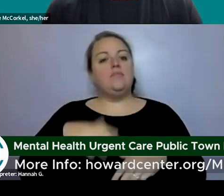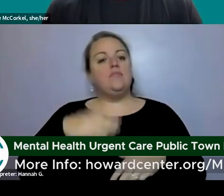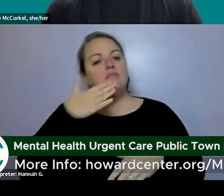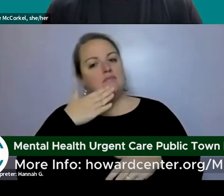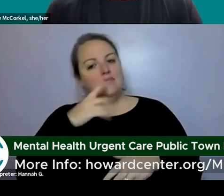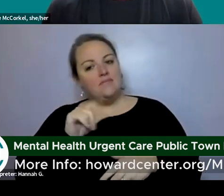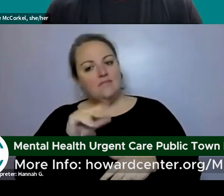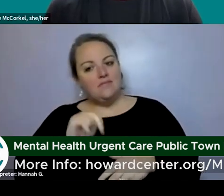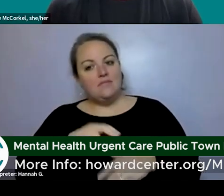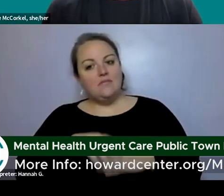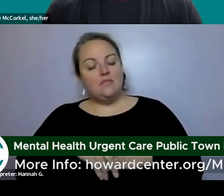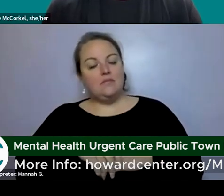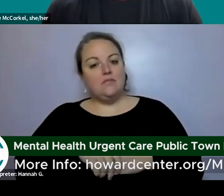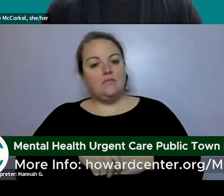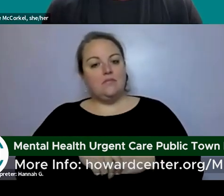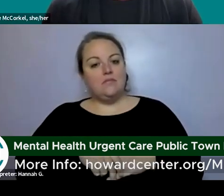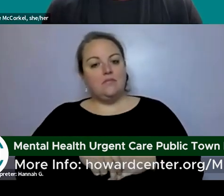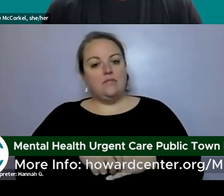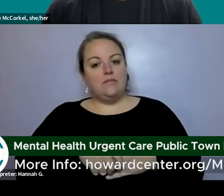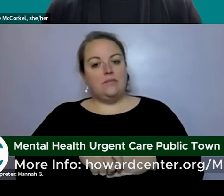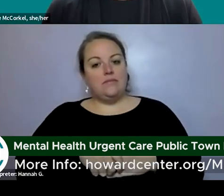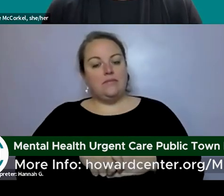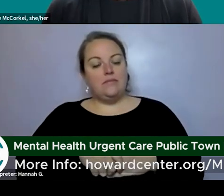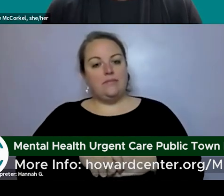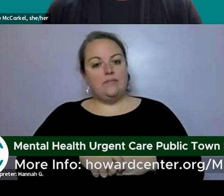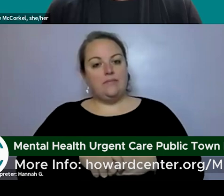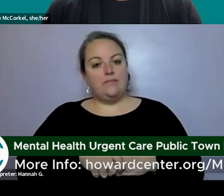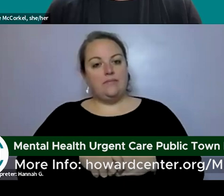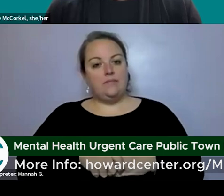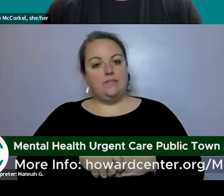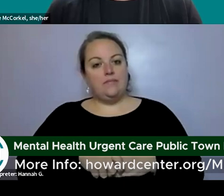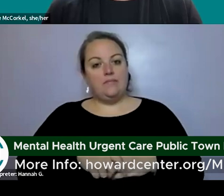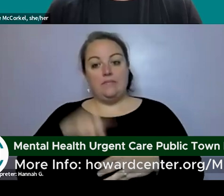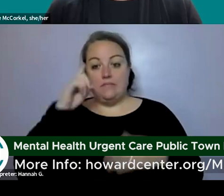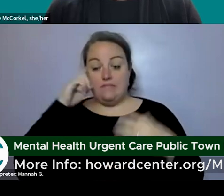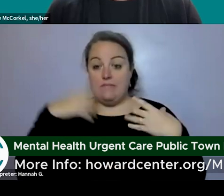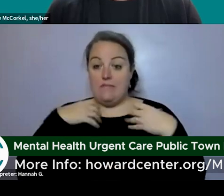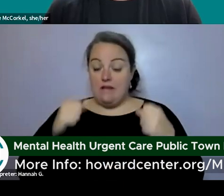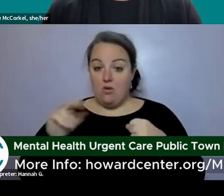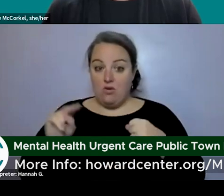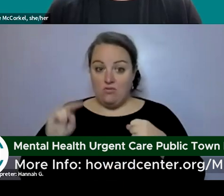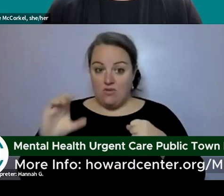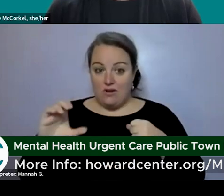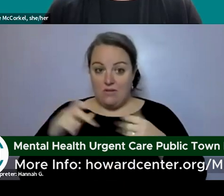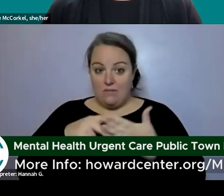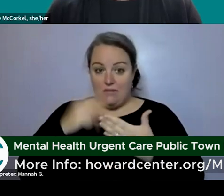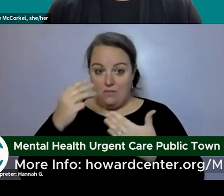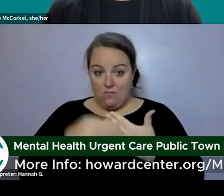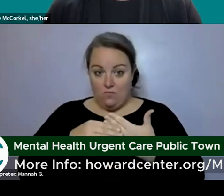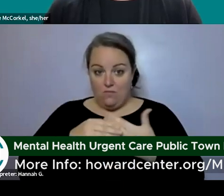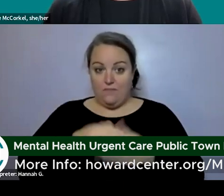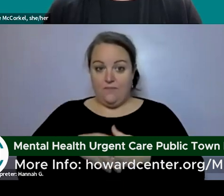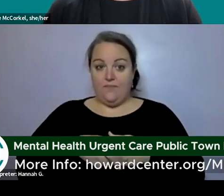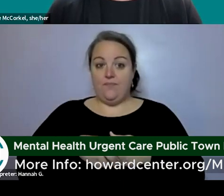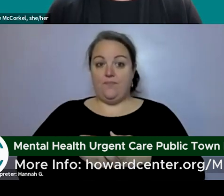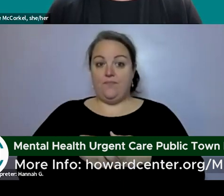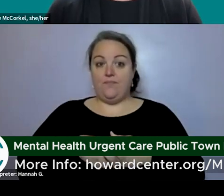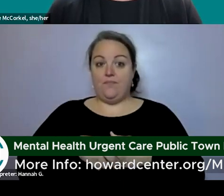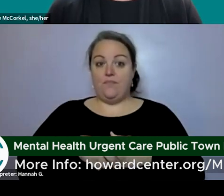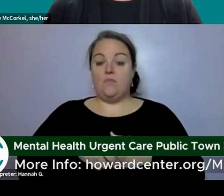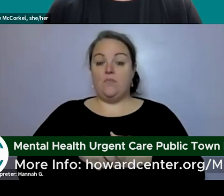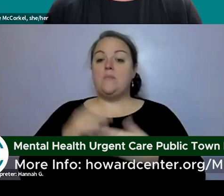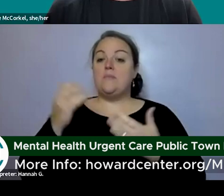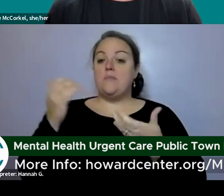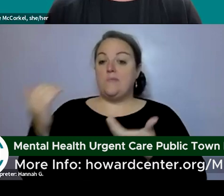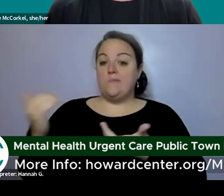um so we uh in the mental health urgent care program have engaged pathways